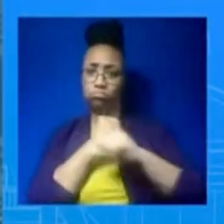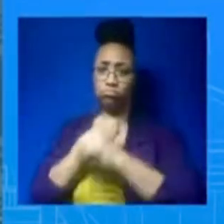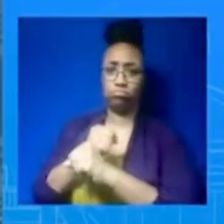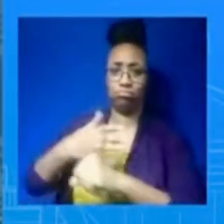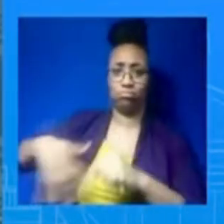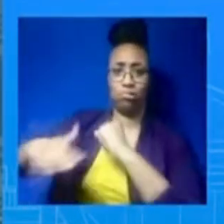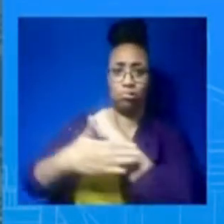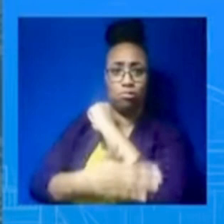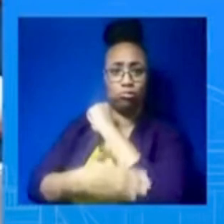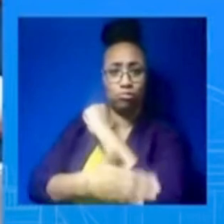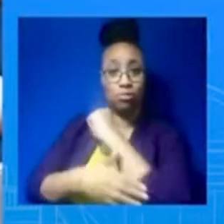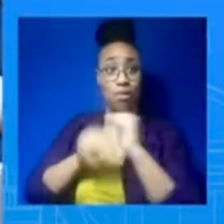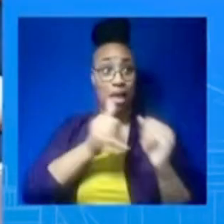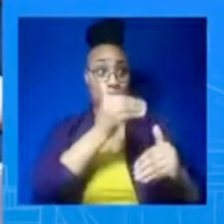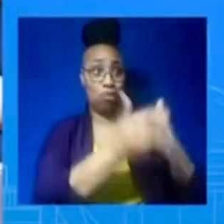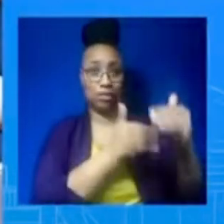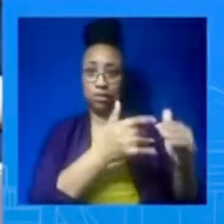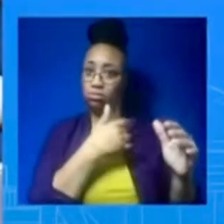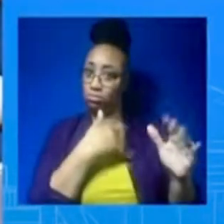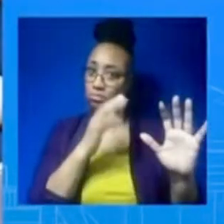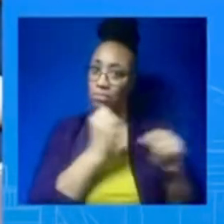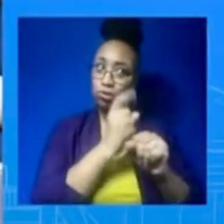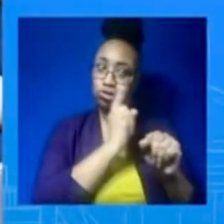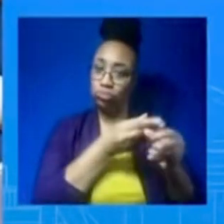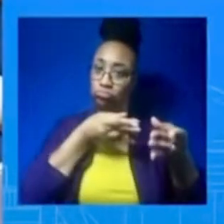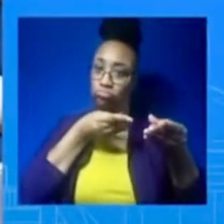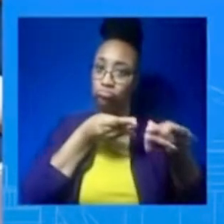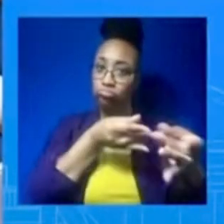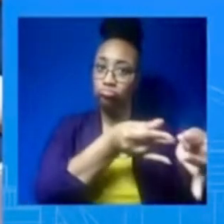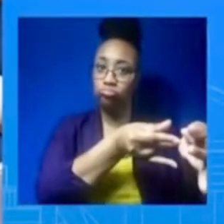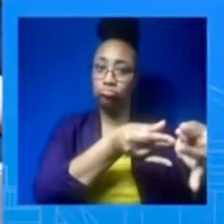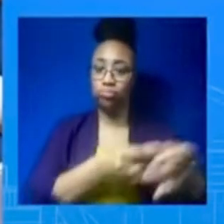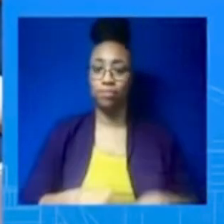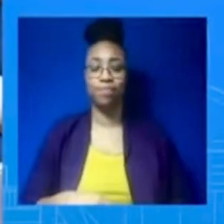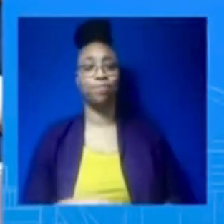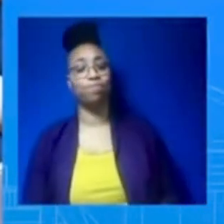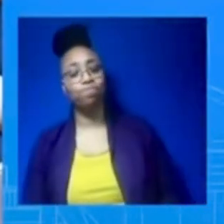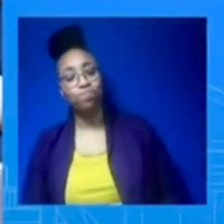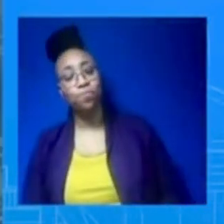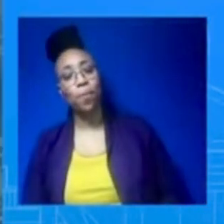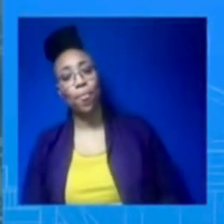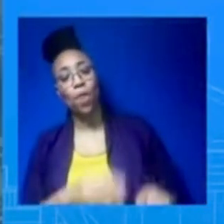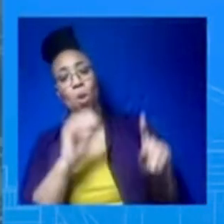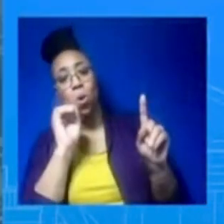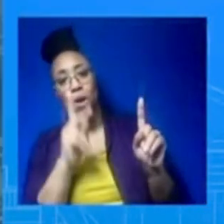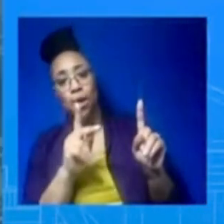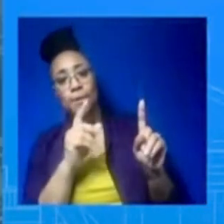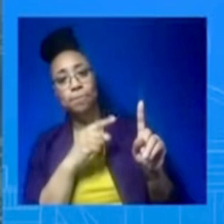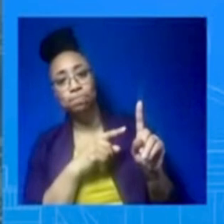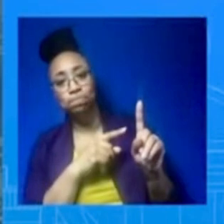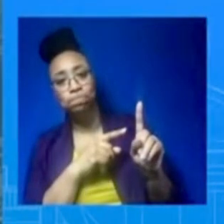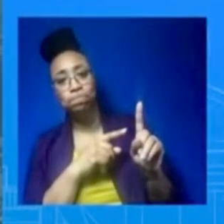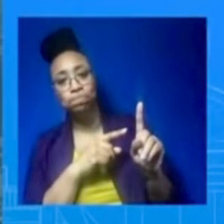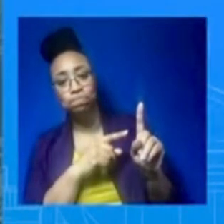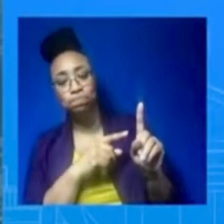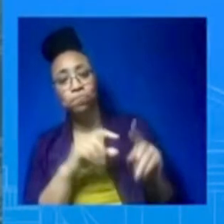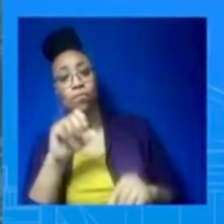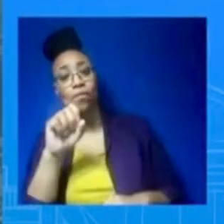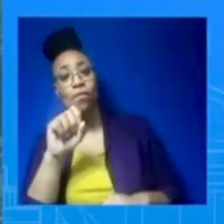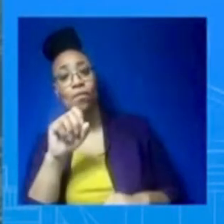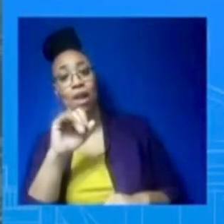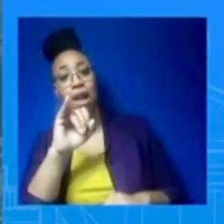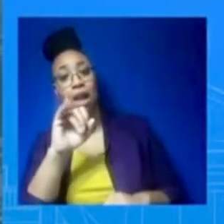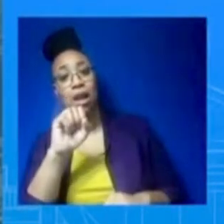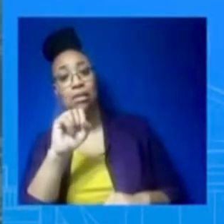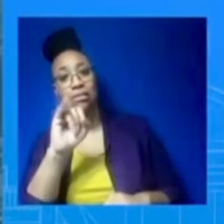in the future. While we have you here, what can you tell us about this ISIS raid in Syria? Yeah, so I think you saw Central Command